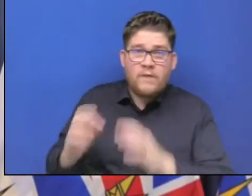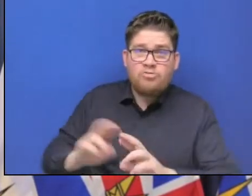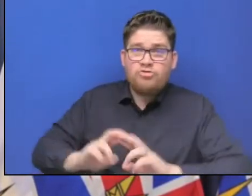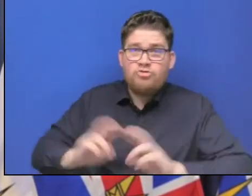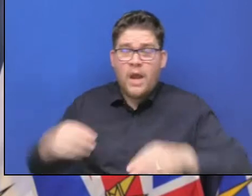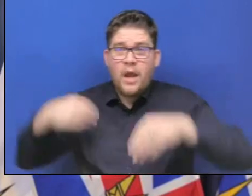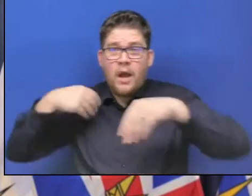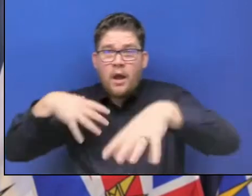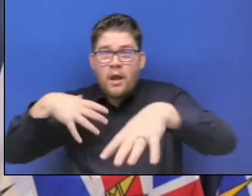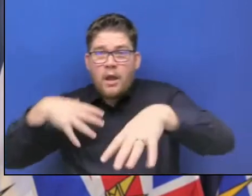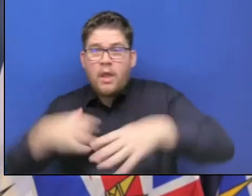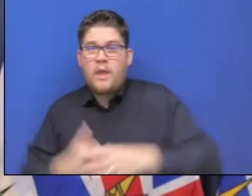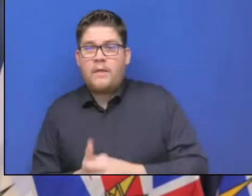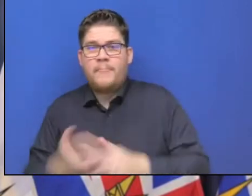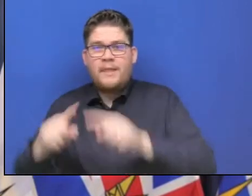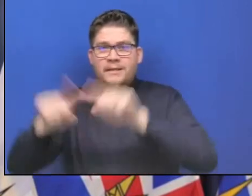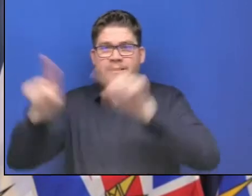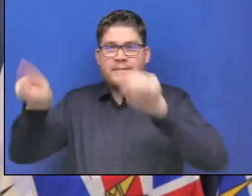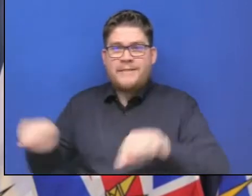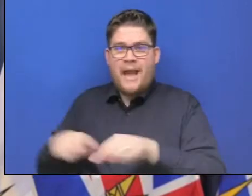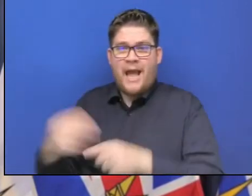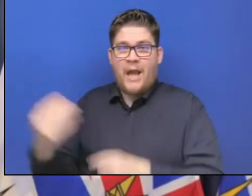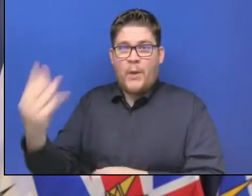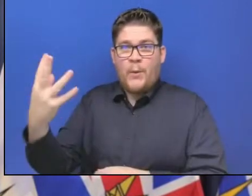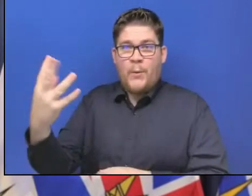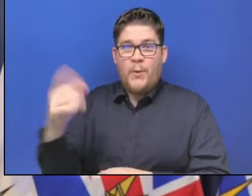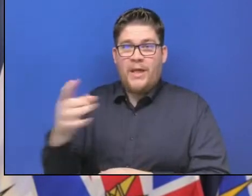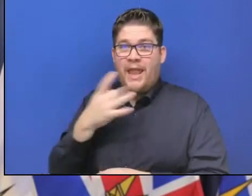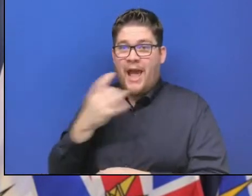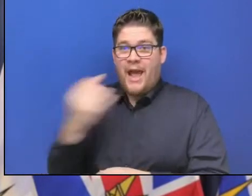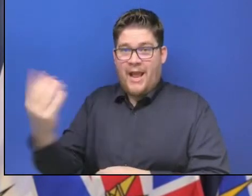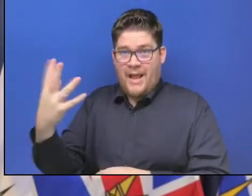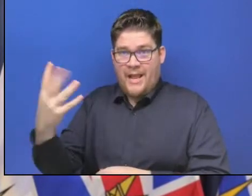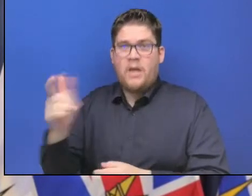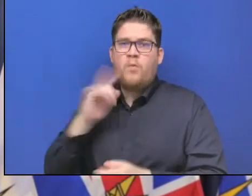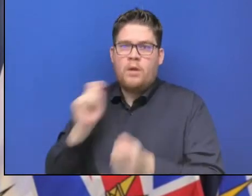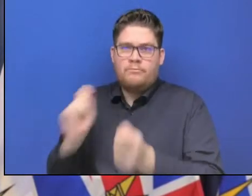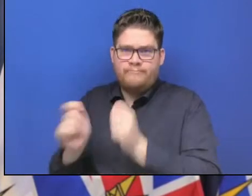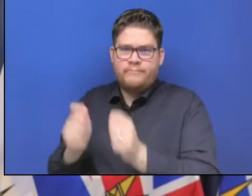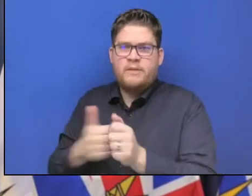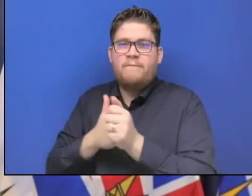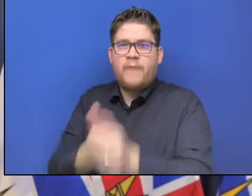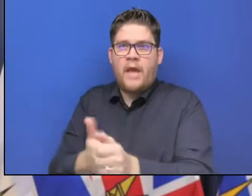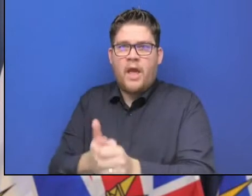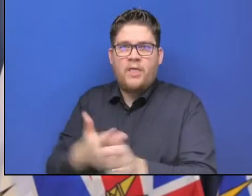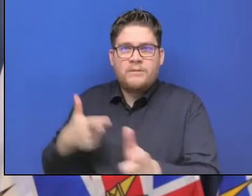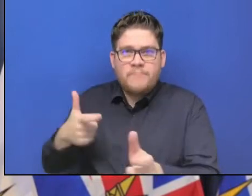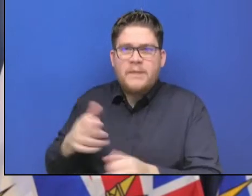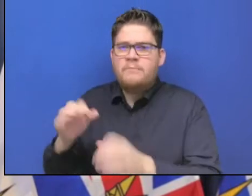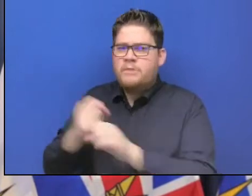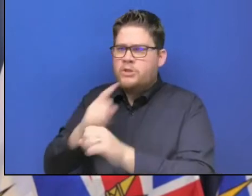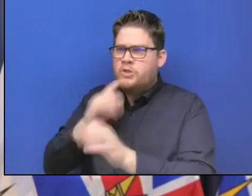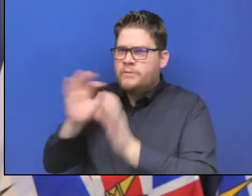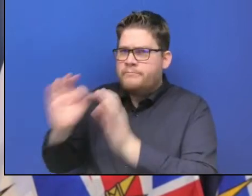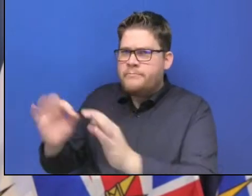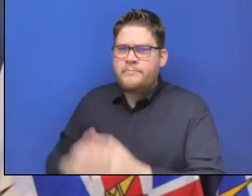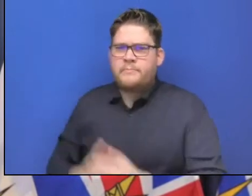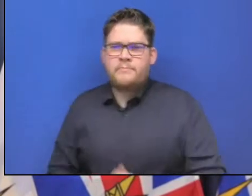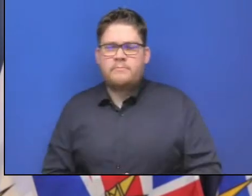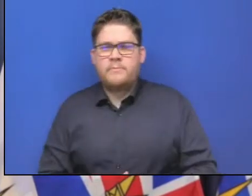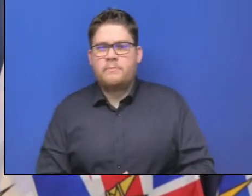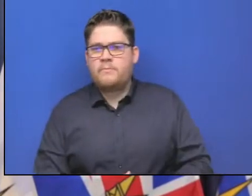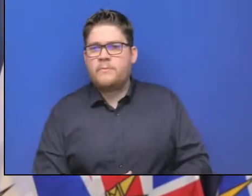a functional. But people are going to have to go much more slowly. There is swamp-like water in the